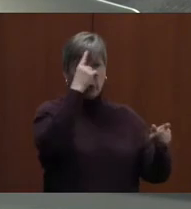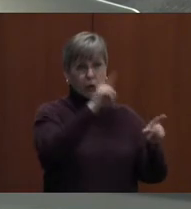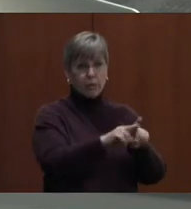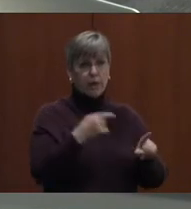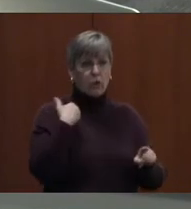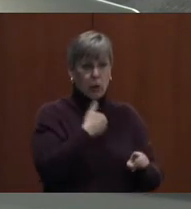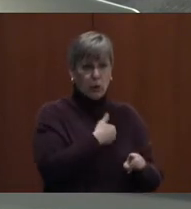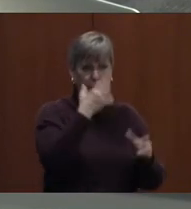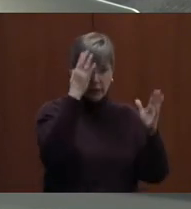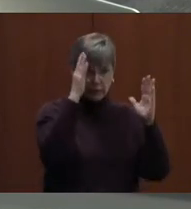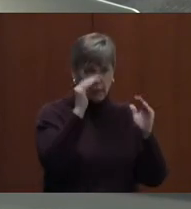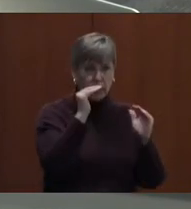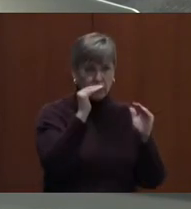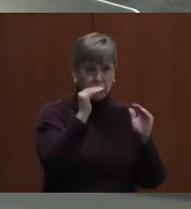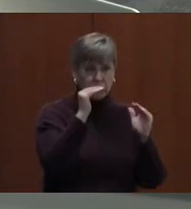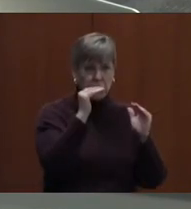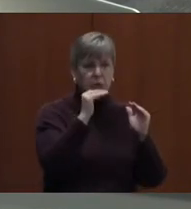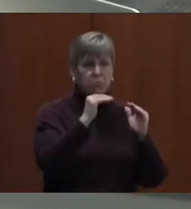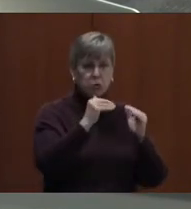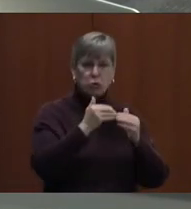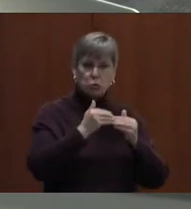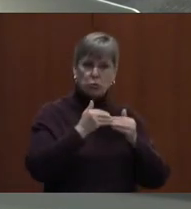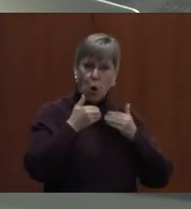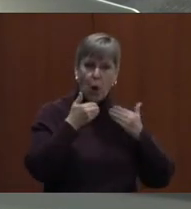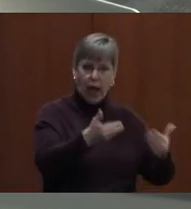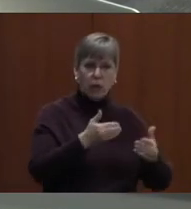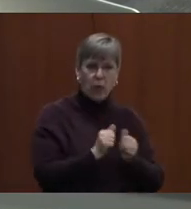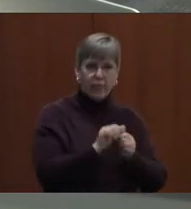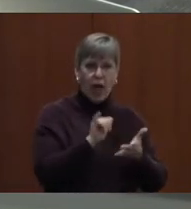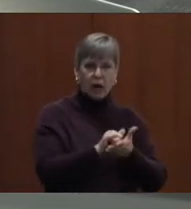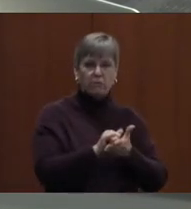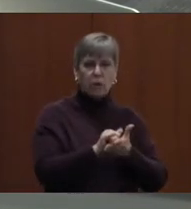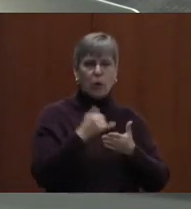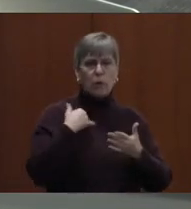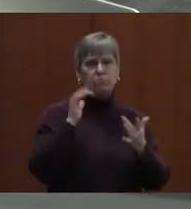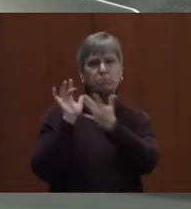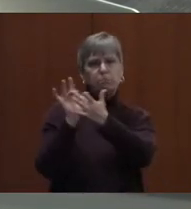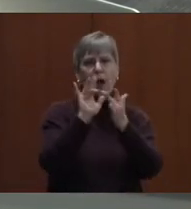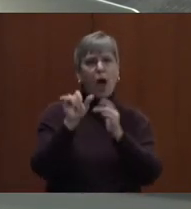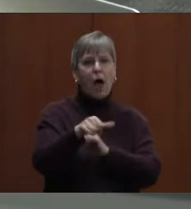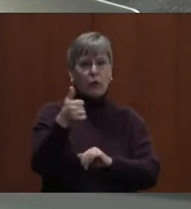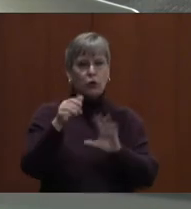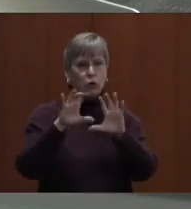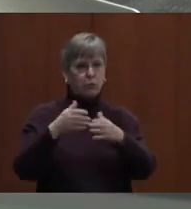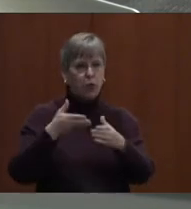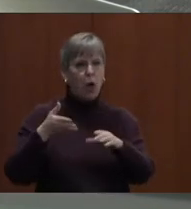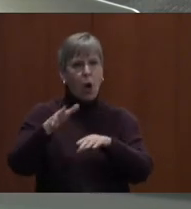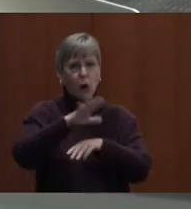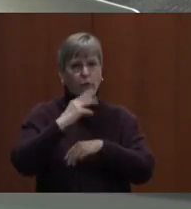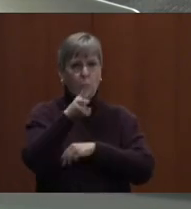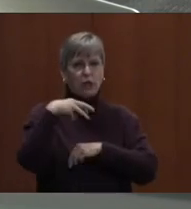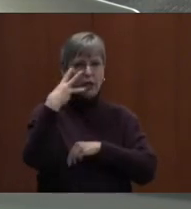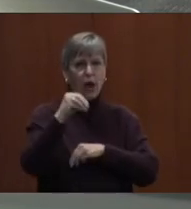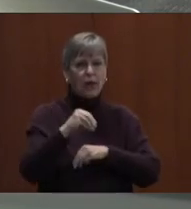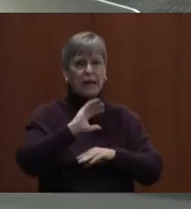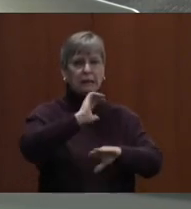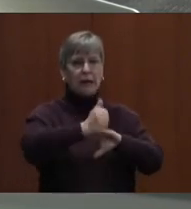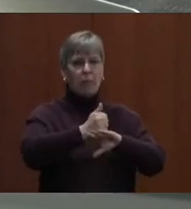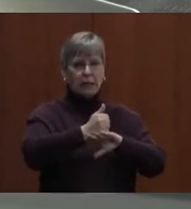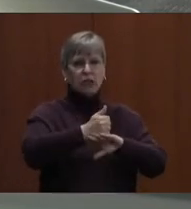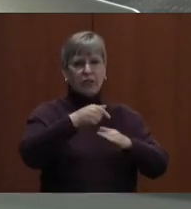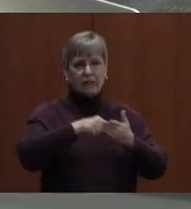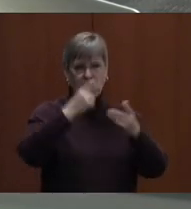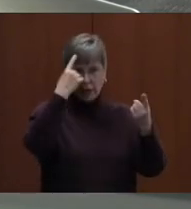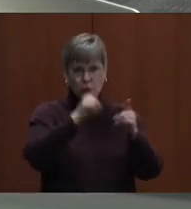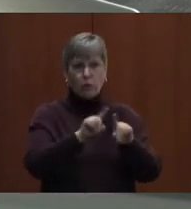expect, moving forward, upon your approval, that we would reach out to other booster clubs across the county and establish similar frameworks with their organizations as